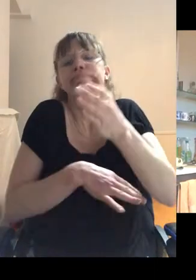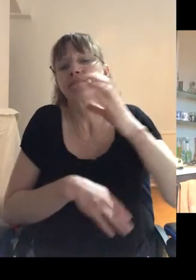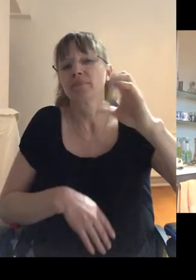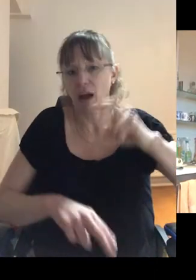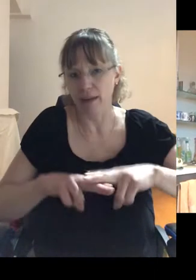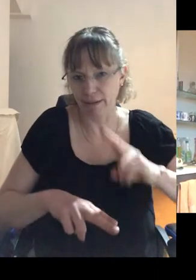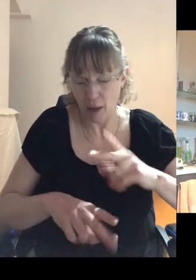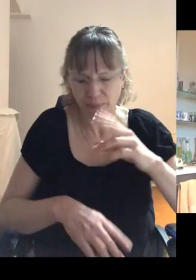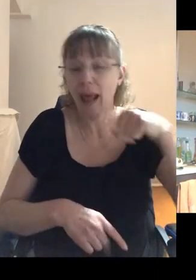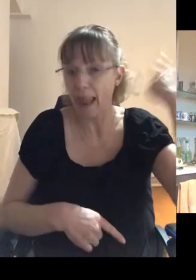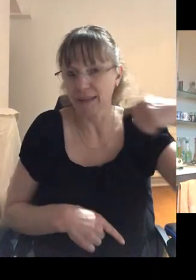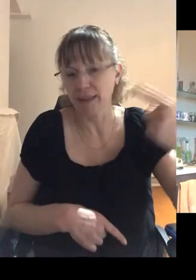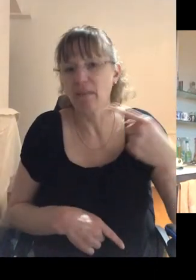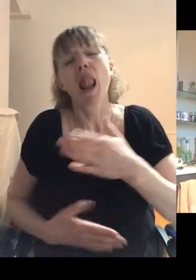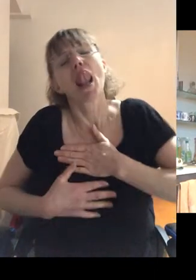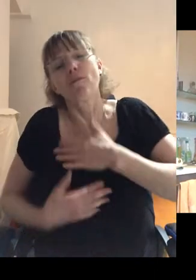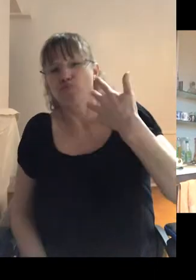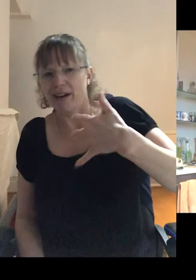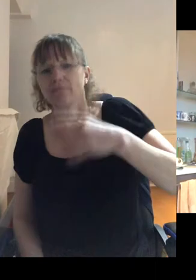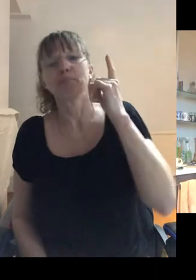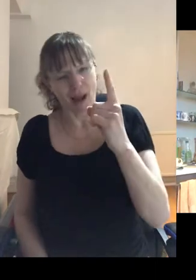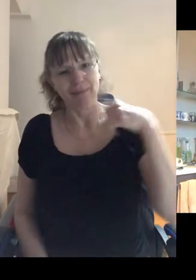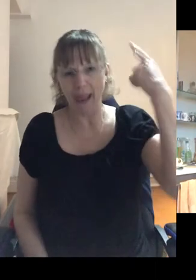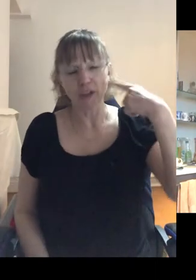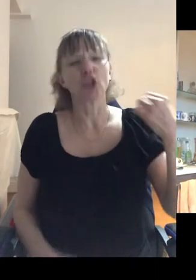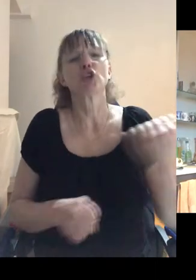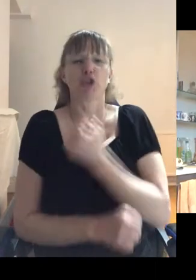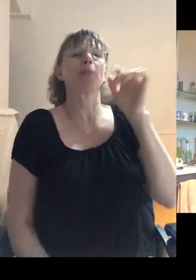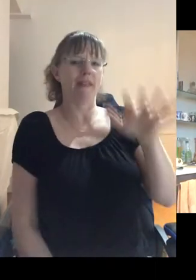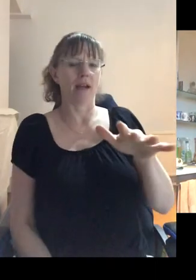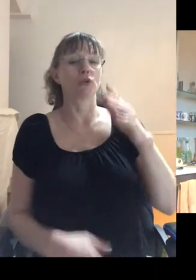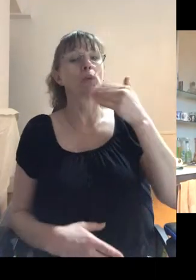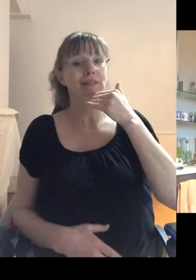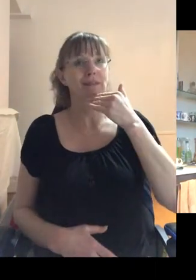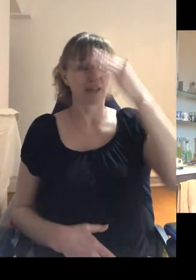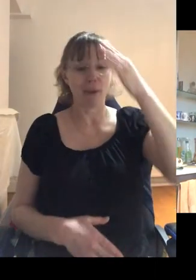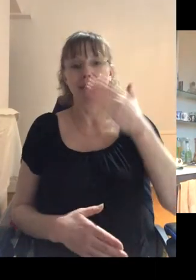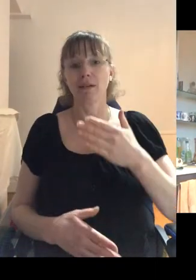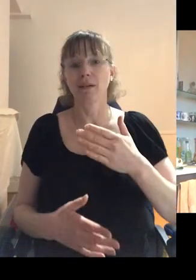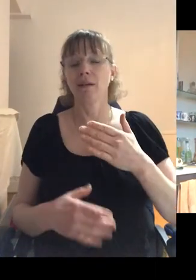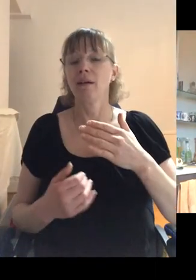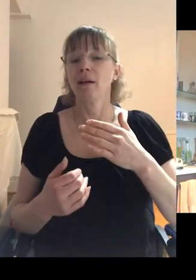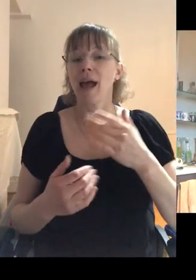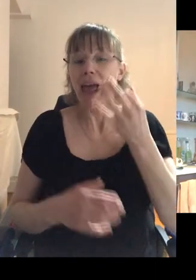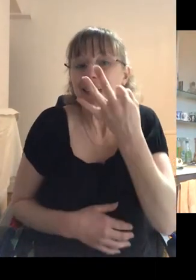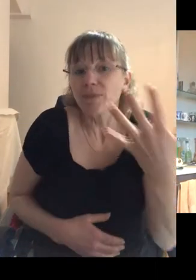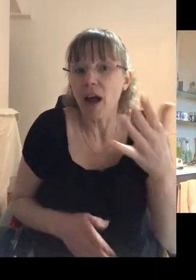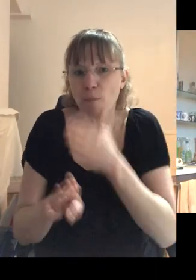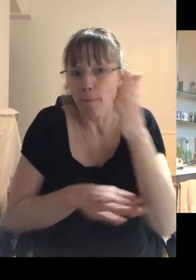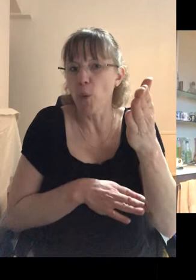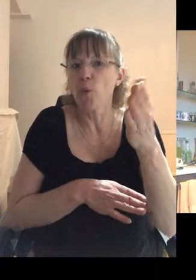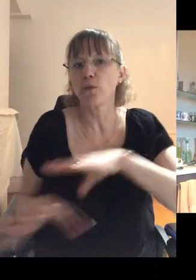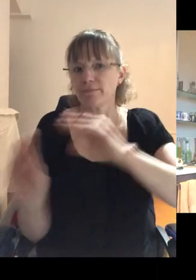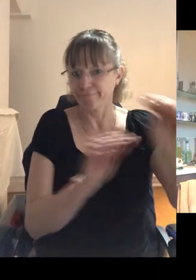love Brighton, but London was where I was meant to be. And so in 85, in September of 85, I moved to London. Um, and my,